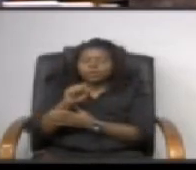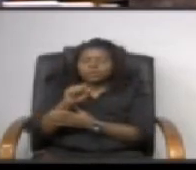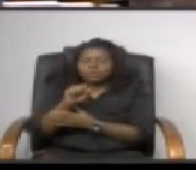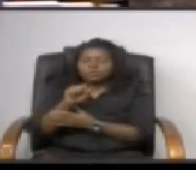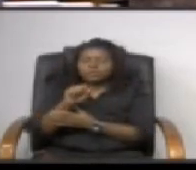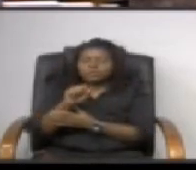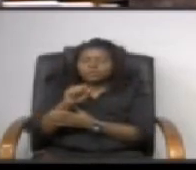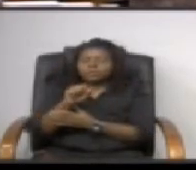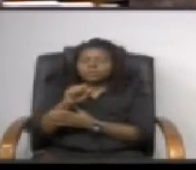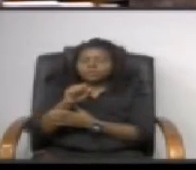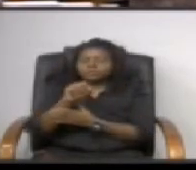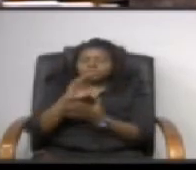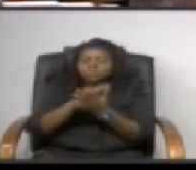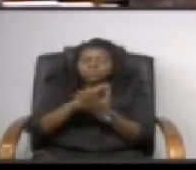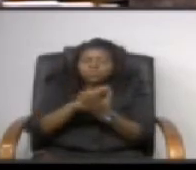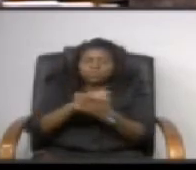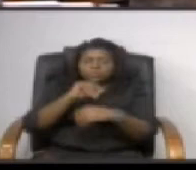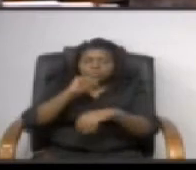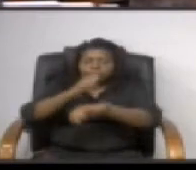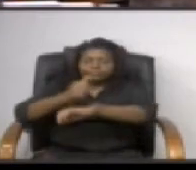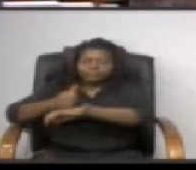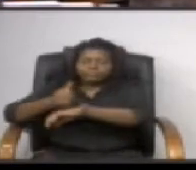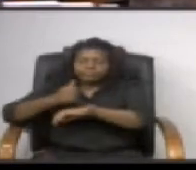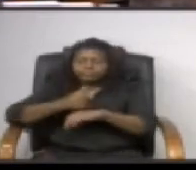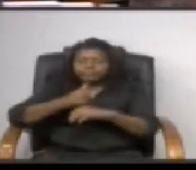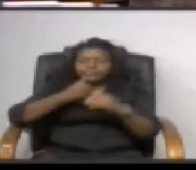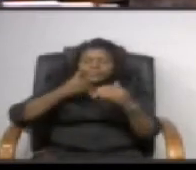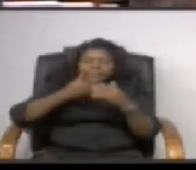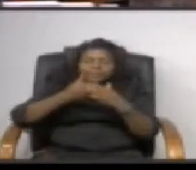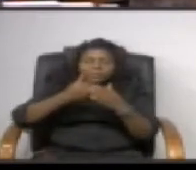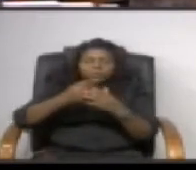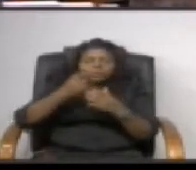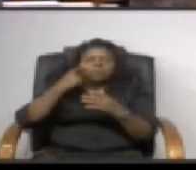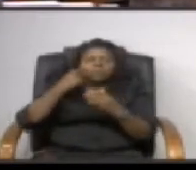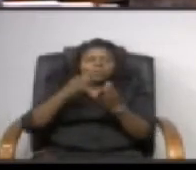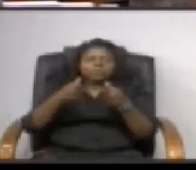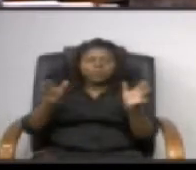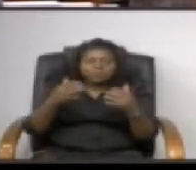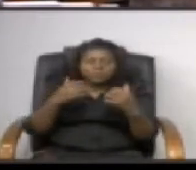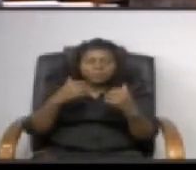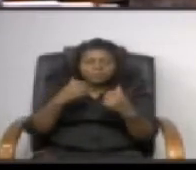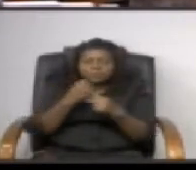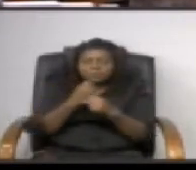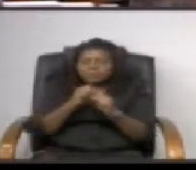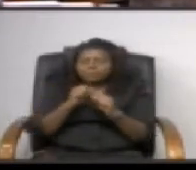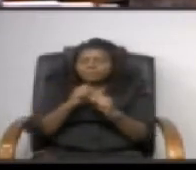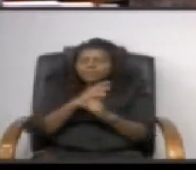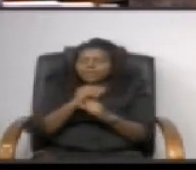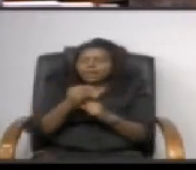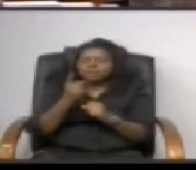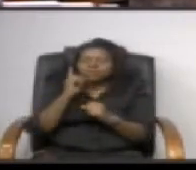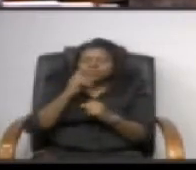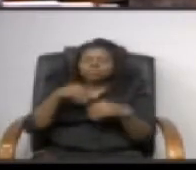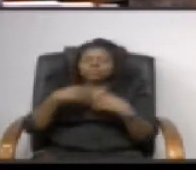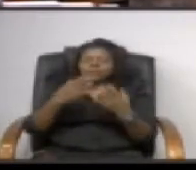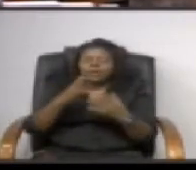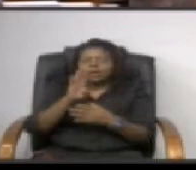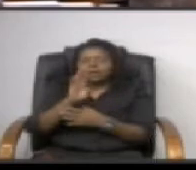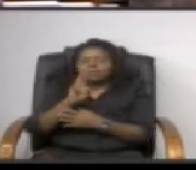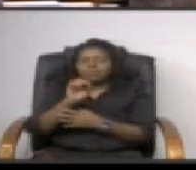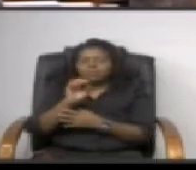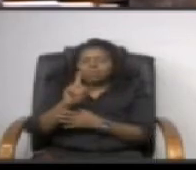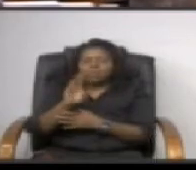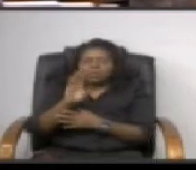carriers to deploy telecommunication facilities needed for public safety and to provide broadband services and again